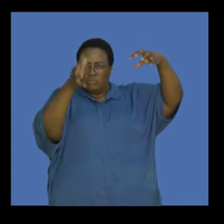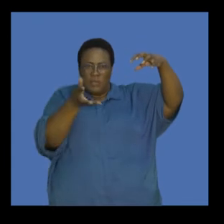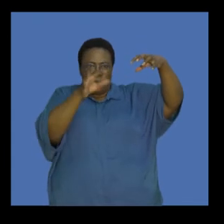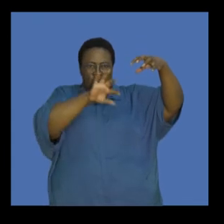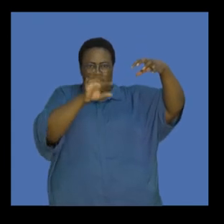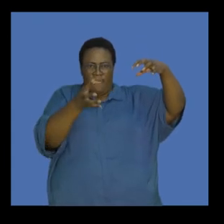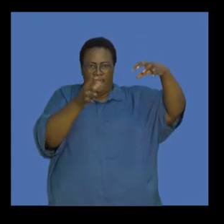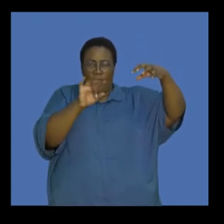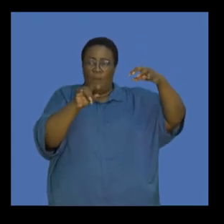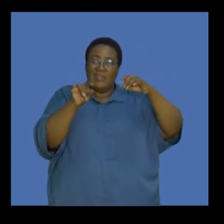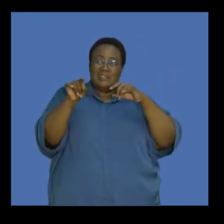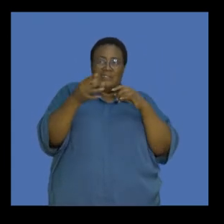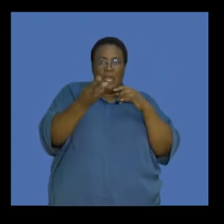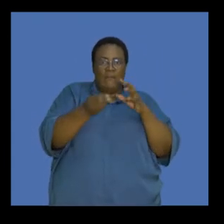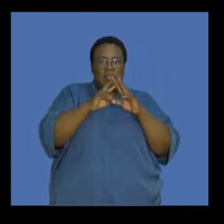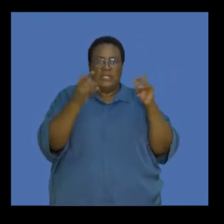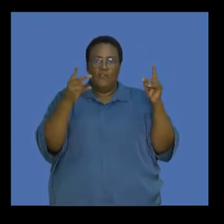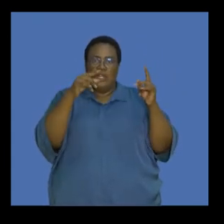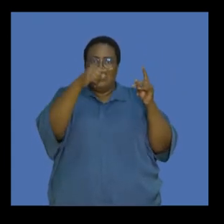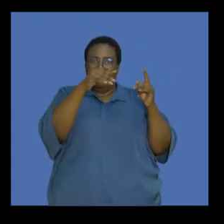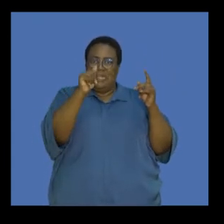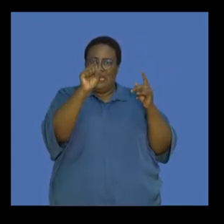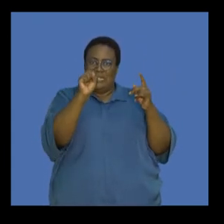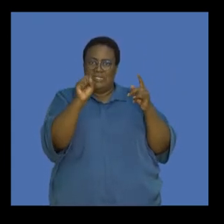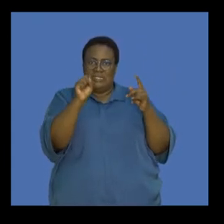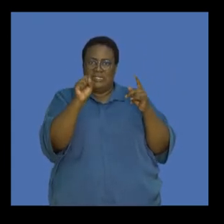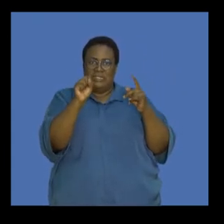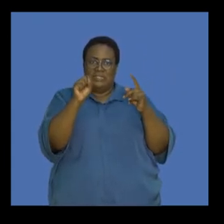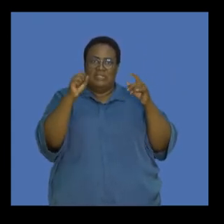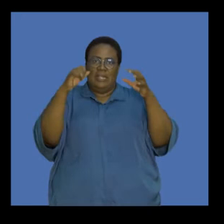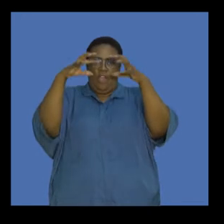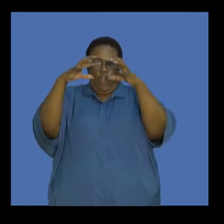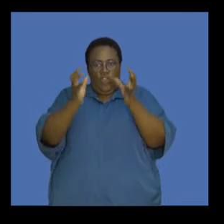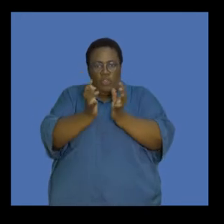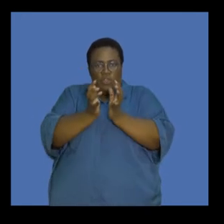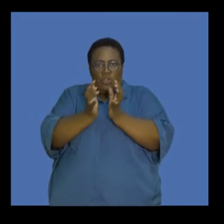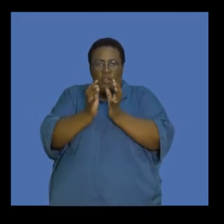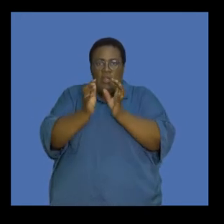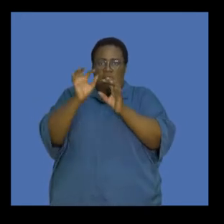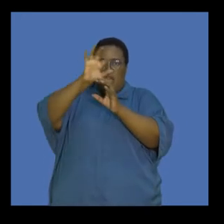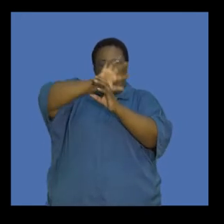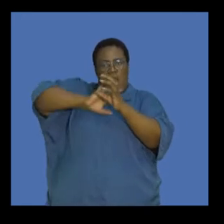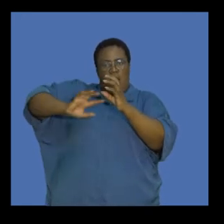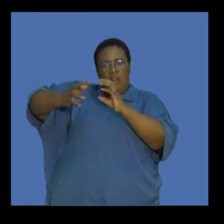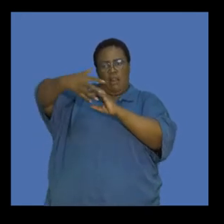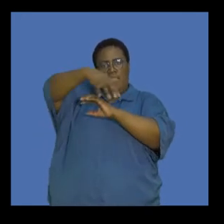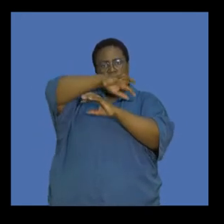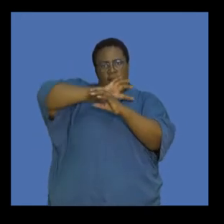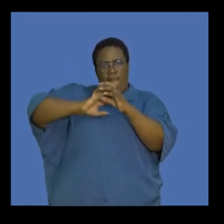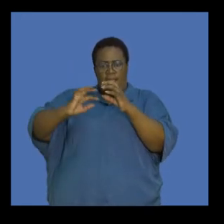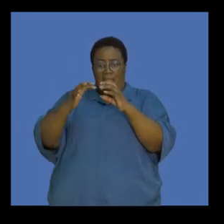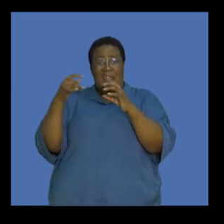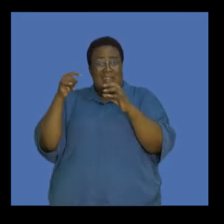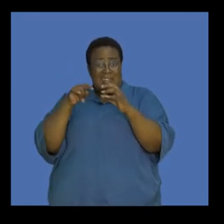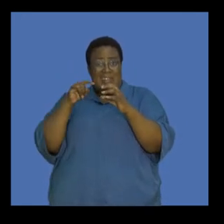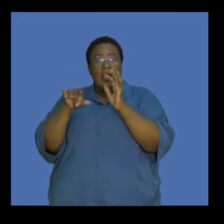little band that we see. And it's made up of different gases that are surrounding the Earth. And this layer of gas is